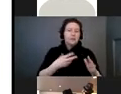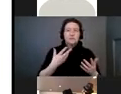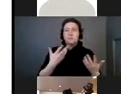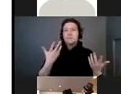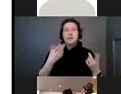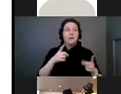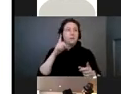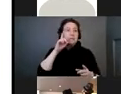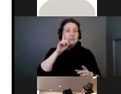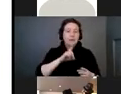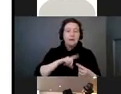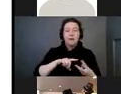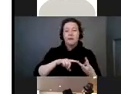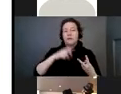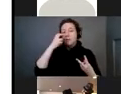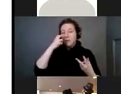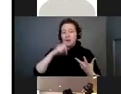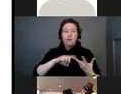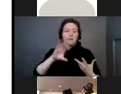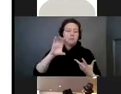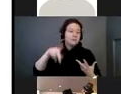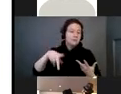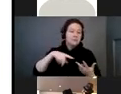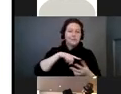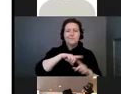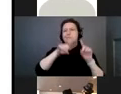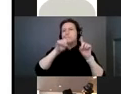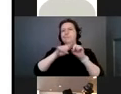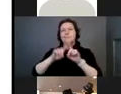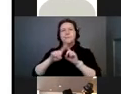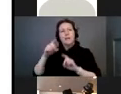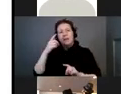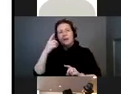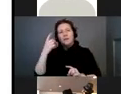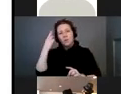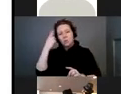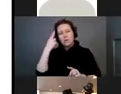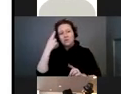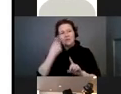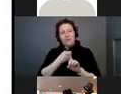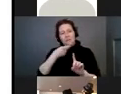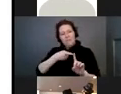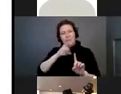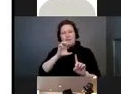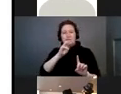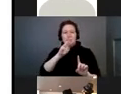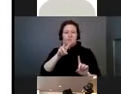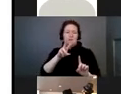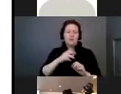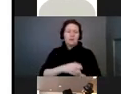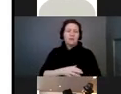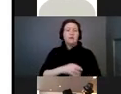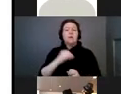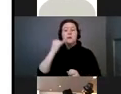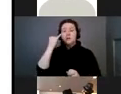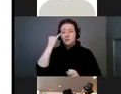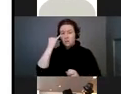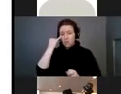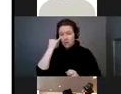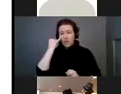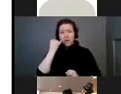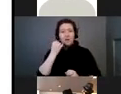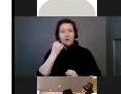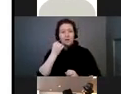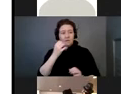cerebral palsy, all sorts of different things. So, if you're working with a family and they don't have a diagnosis,